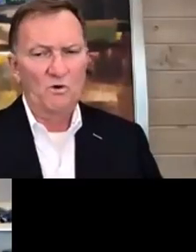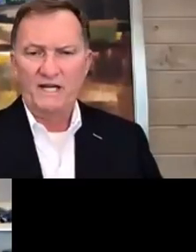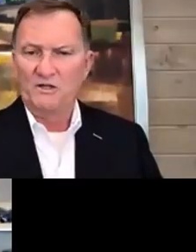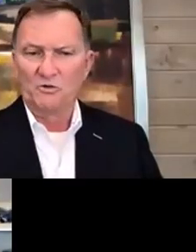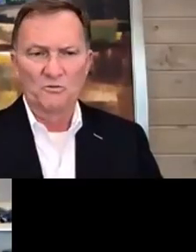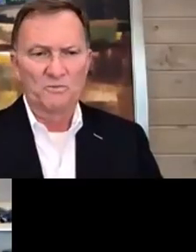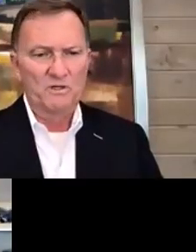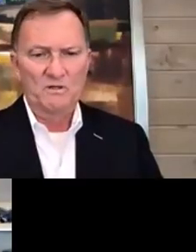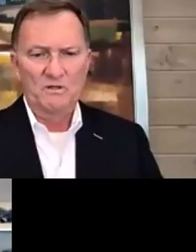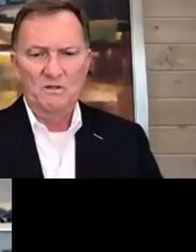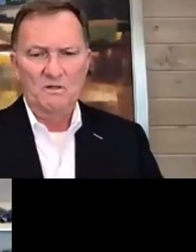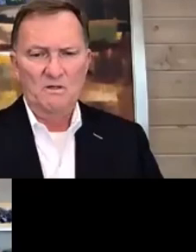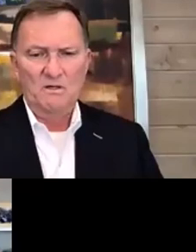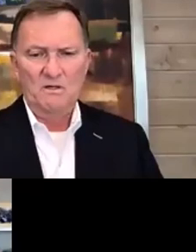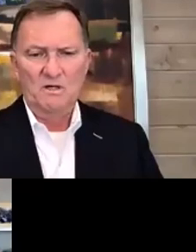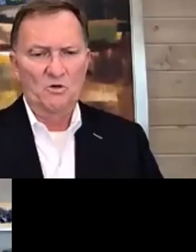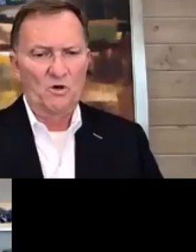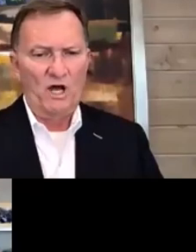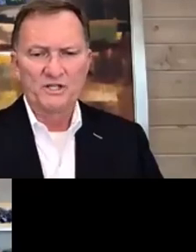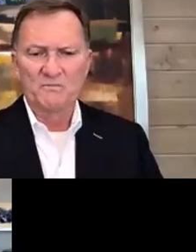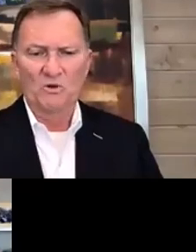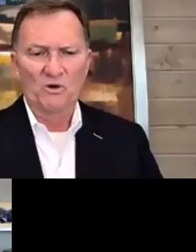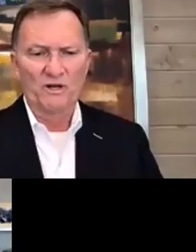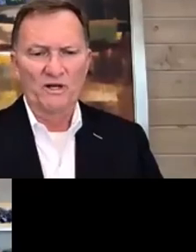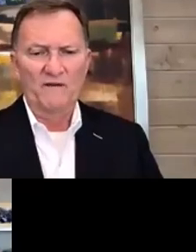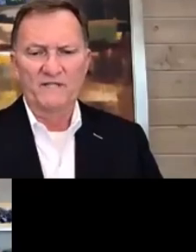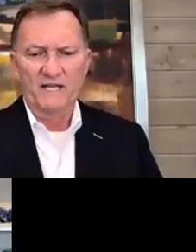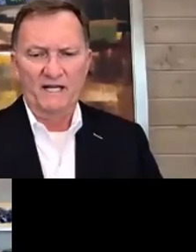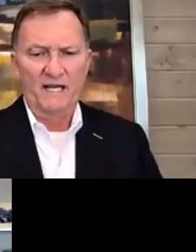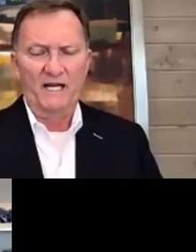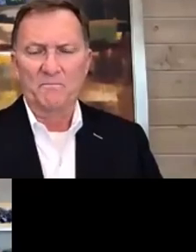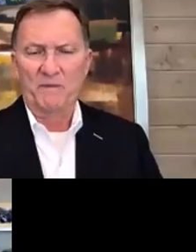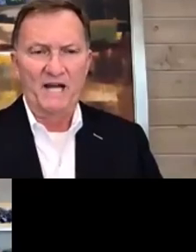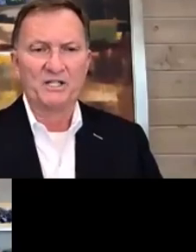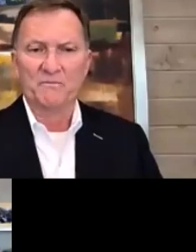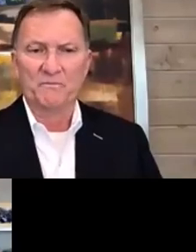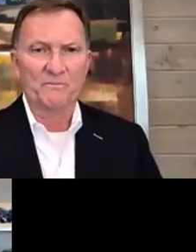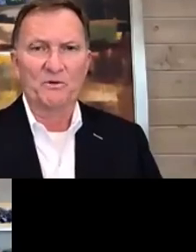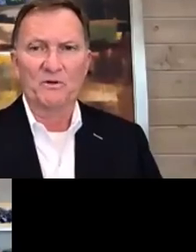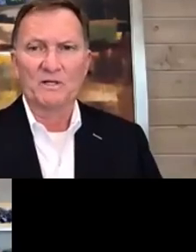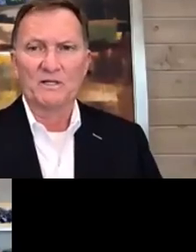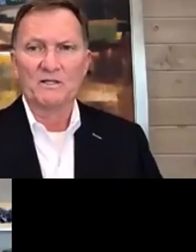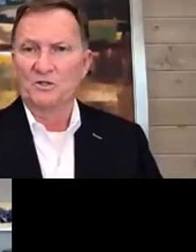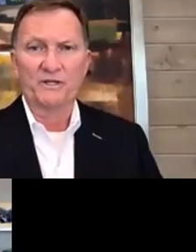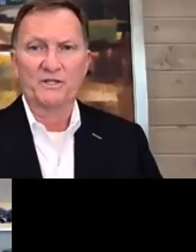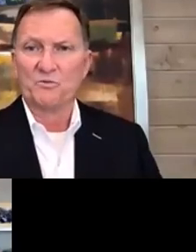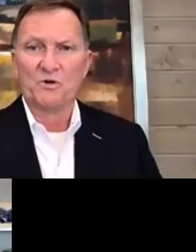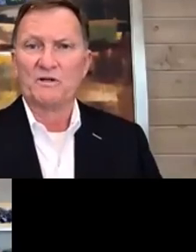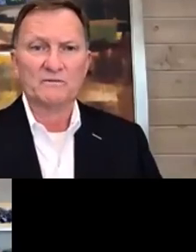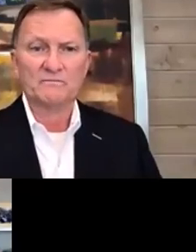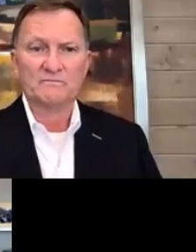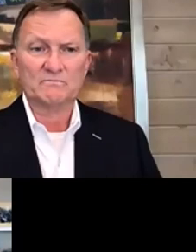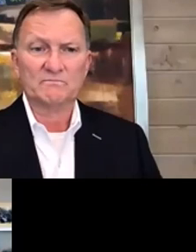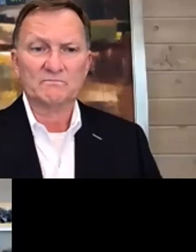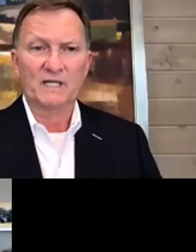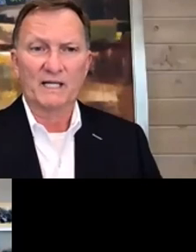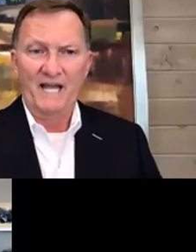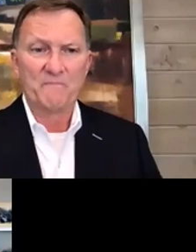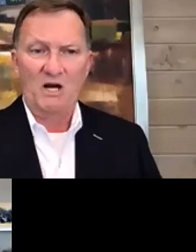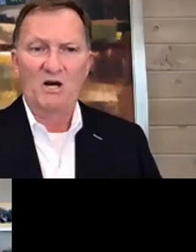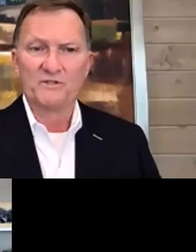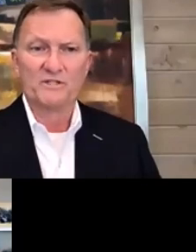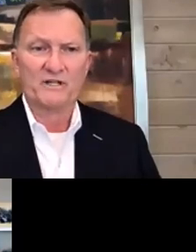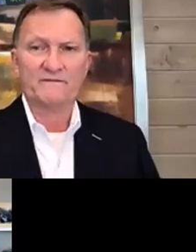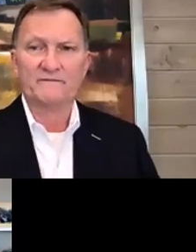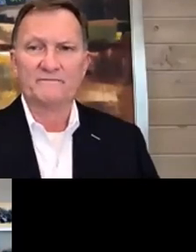great group across the board of dedicated, passionate people doing this work. And